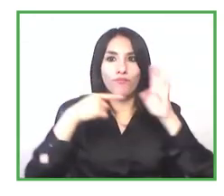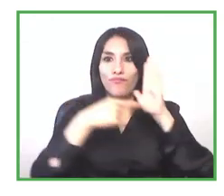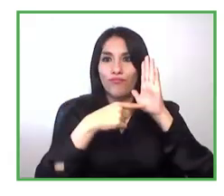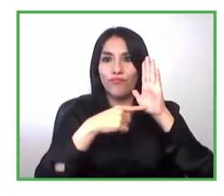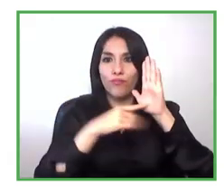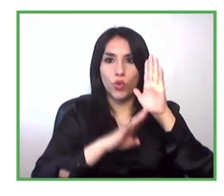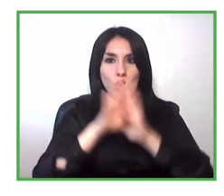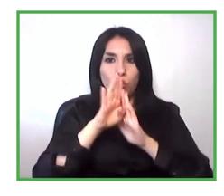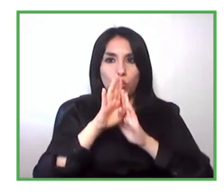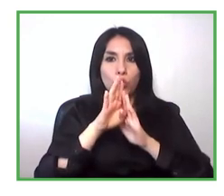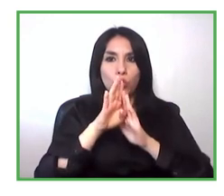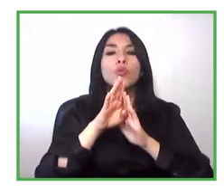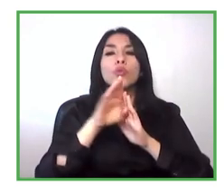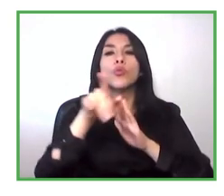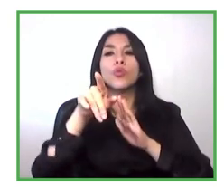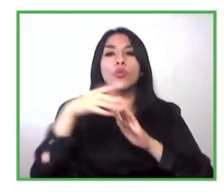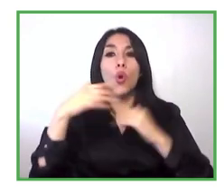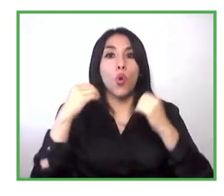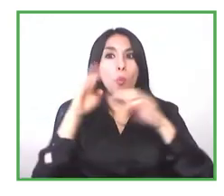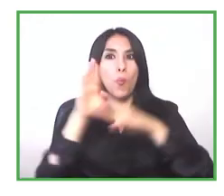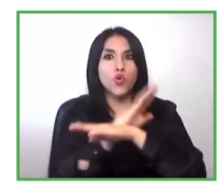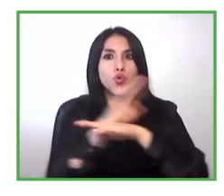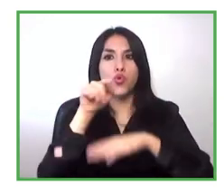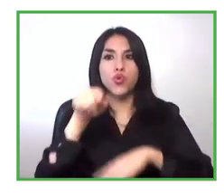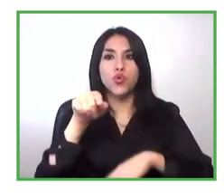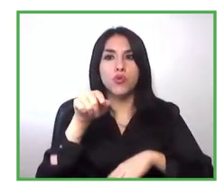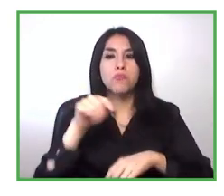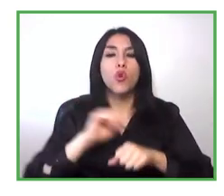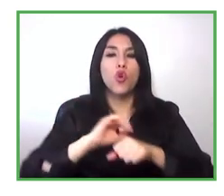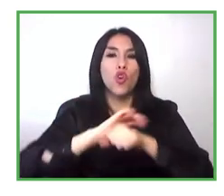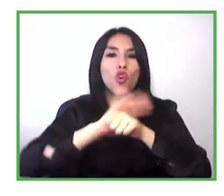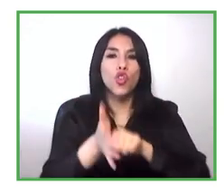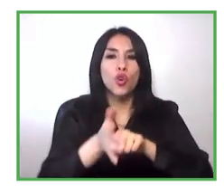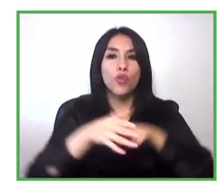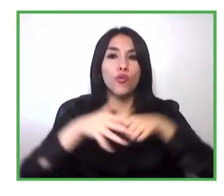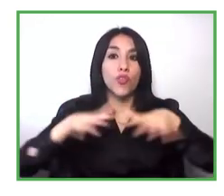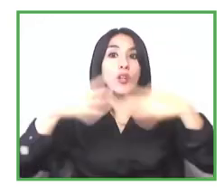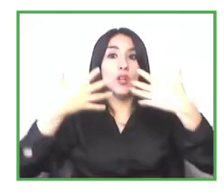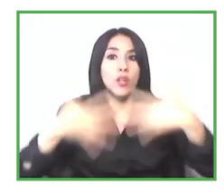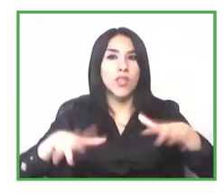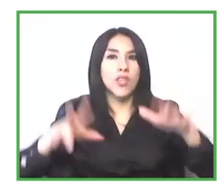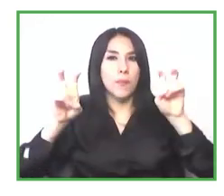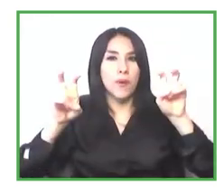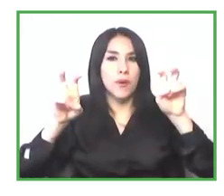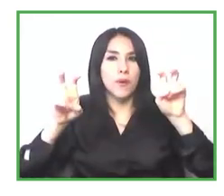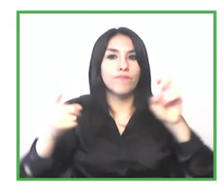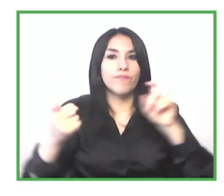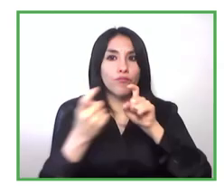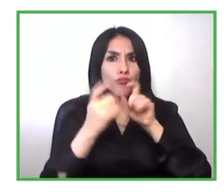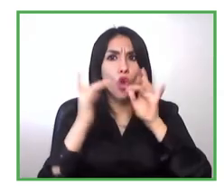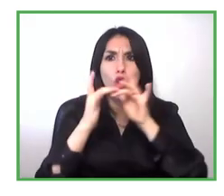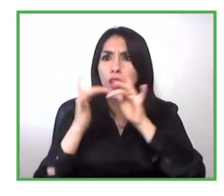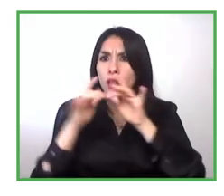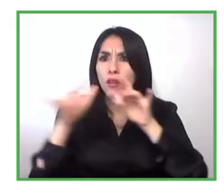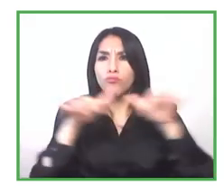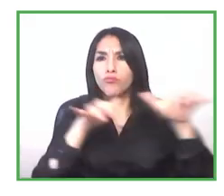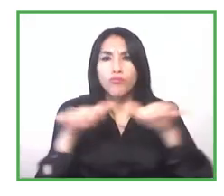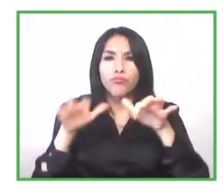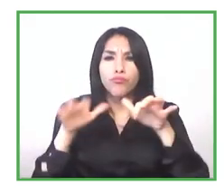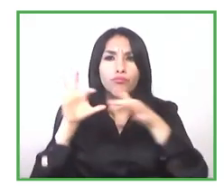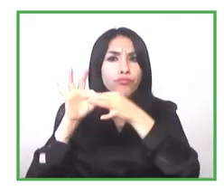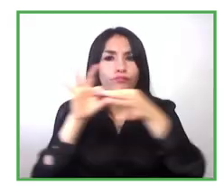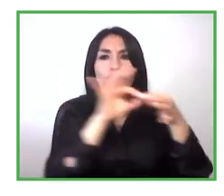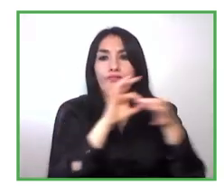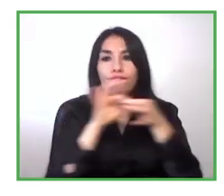start business but before the pandemic when this project started already connectivity and the use of social media was it was a very